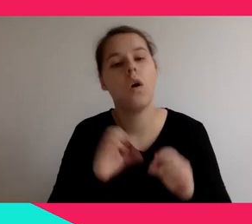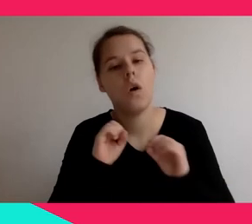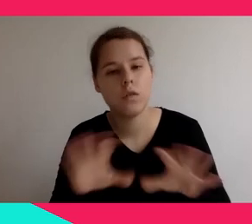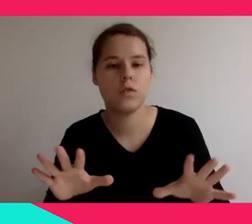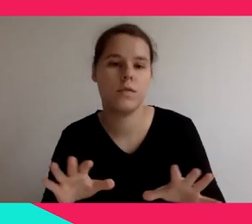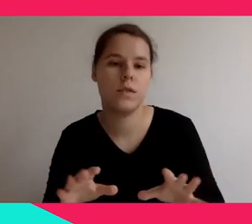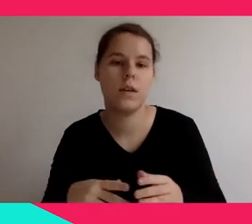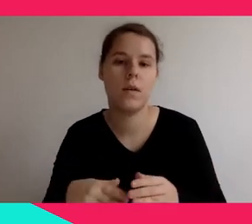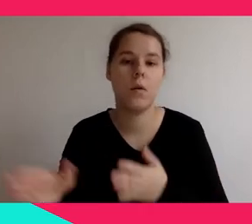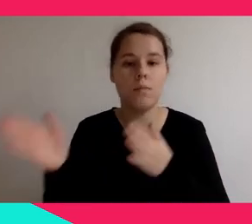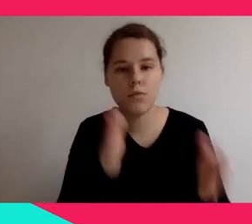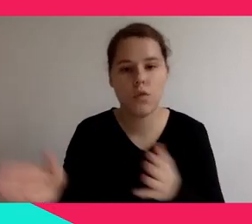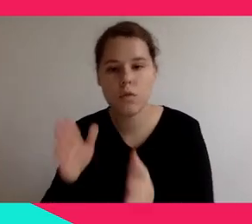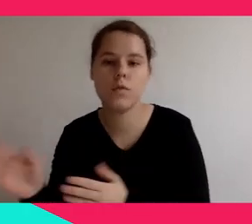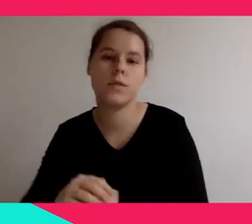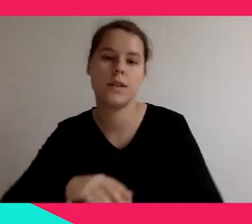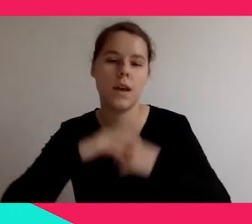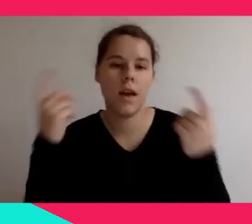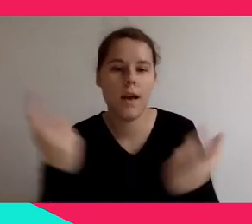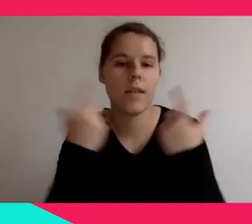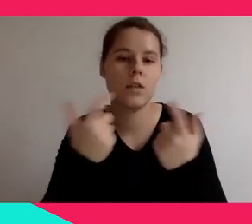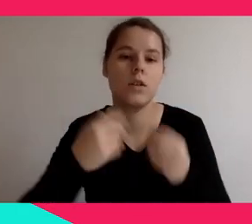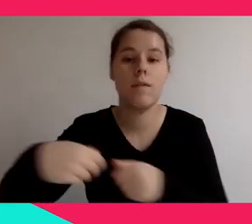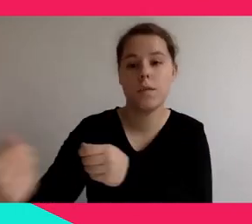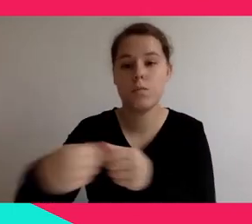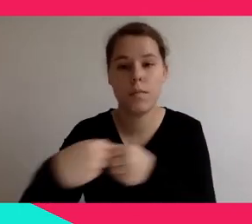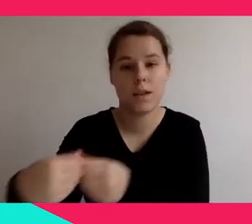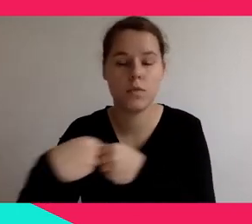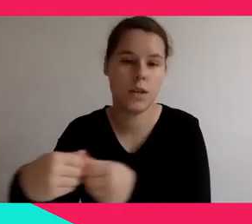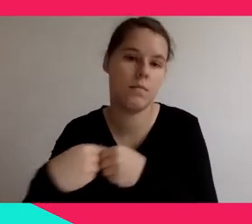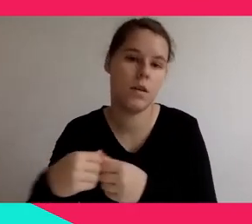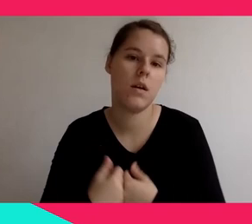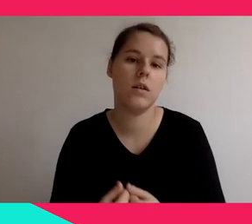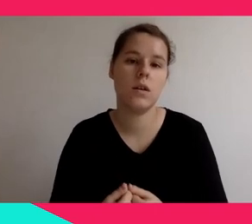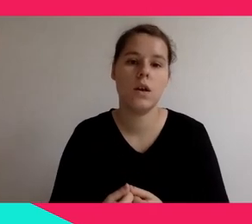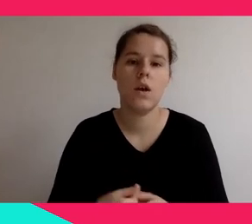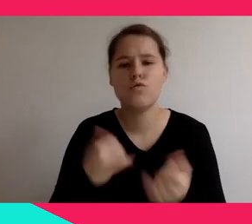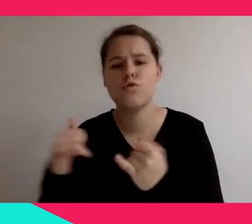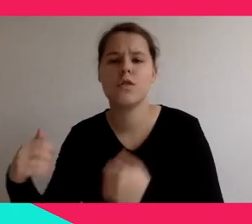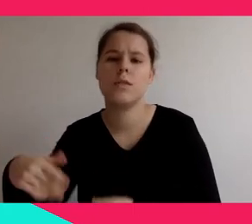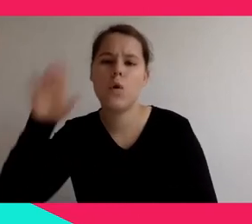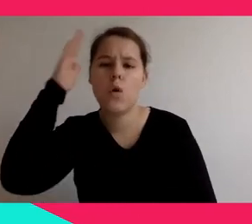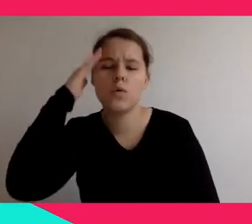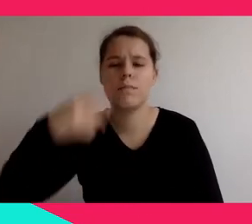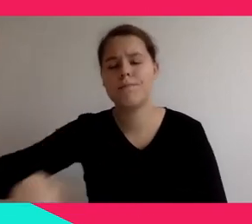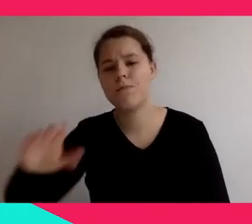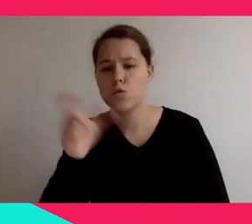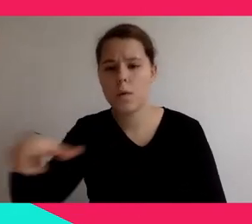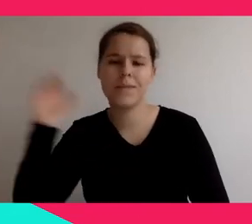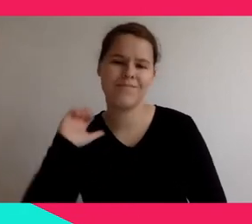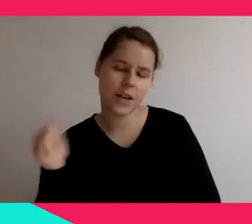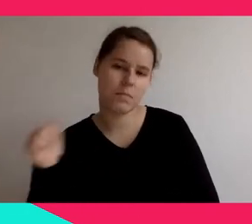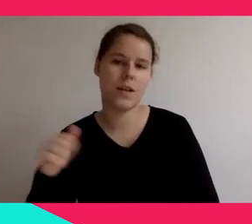in architecture and cultural mediation. So it's very, it's thorough, but it's also full of emotions and sensations.